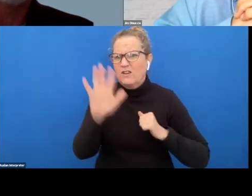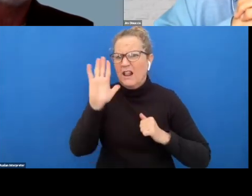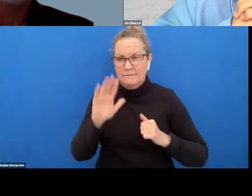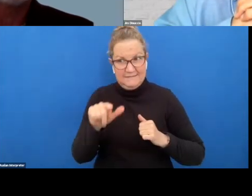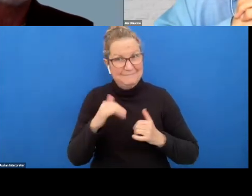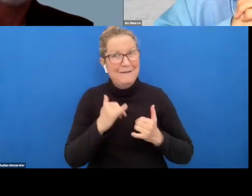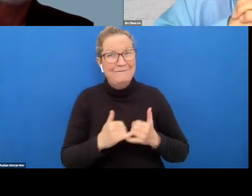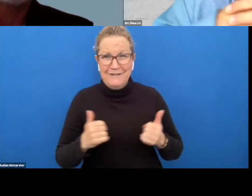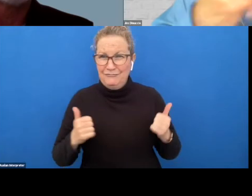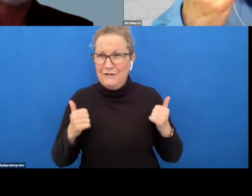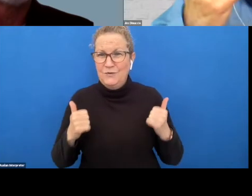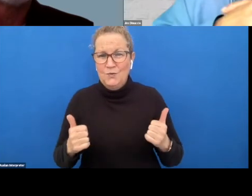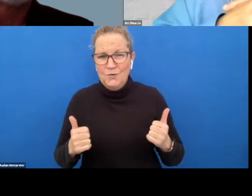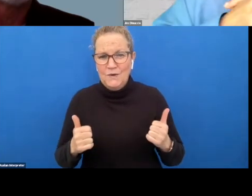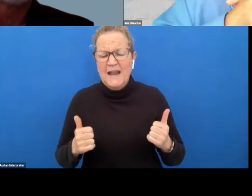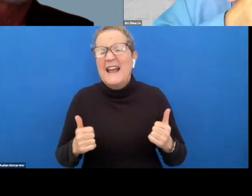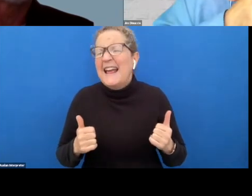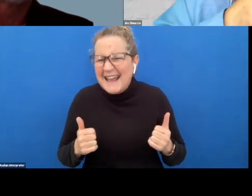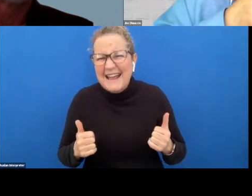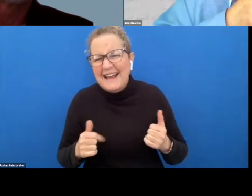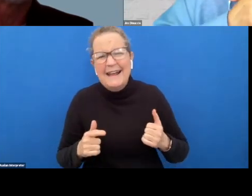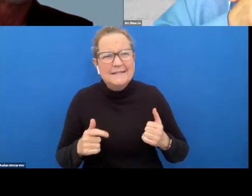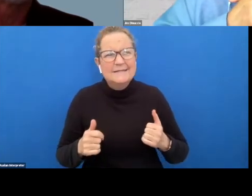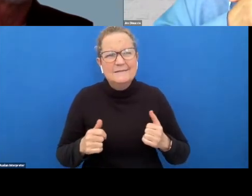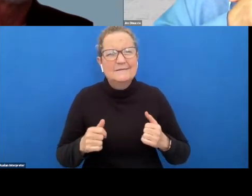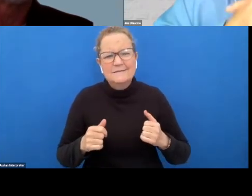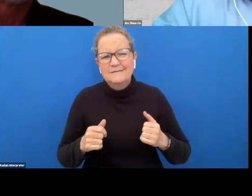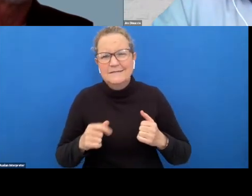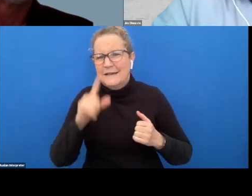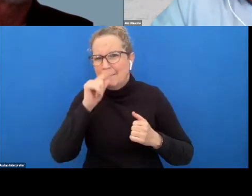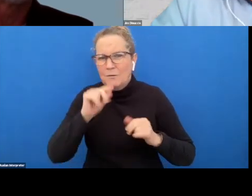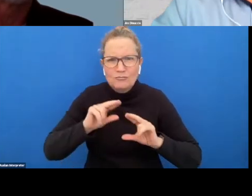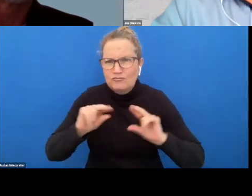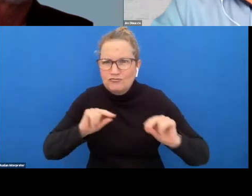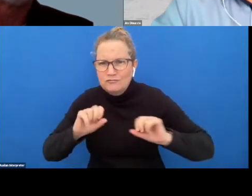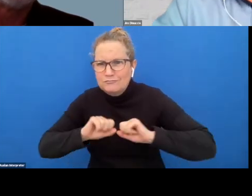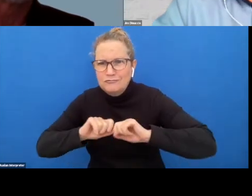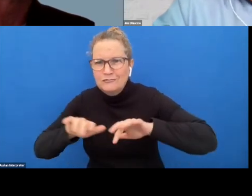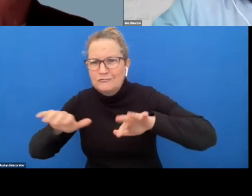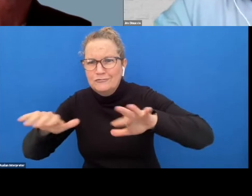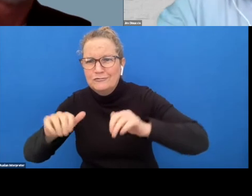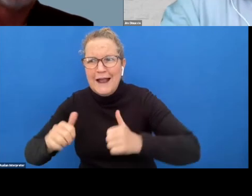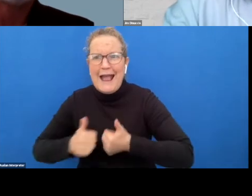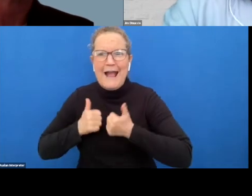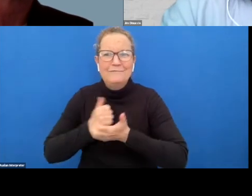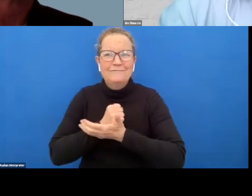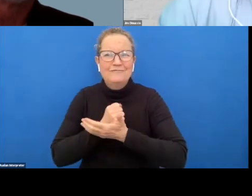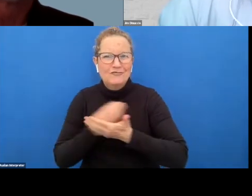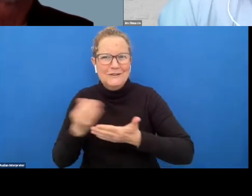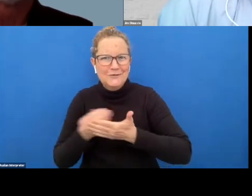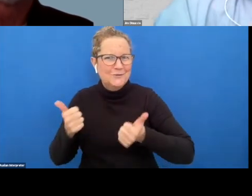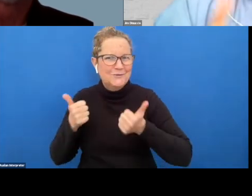absolutely fantastic and and obviously you know word of mouth has been one of our biggest resources within the